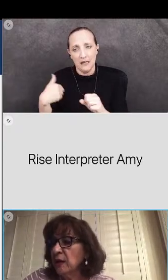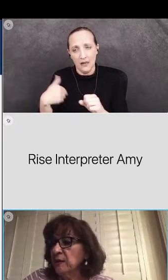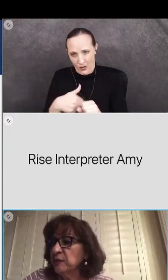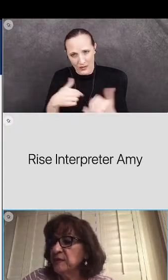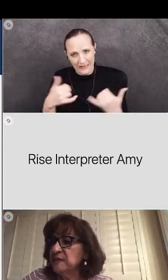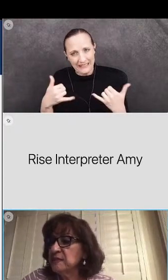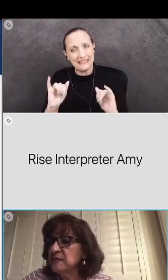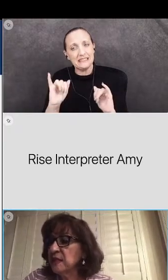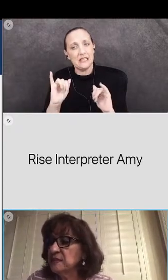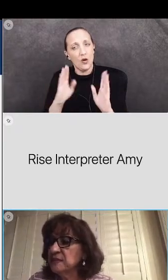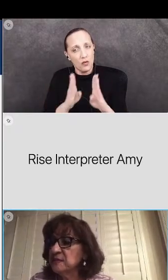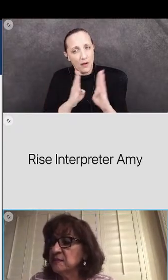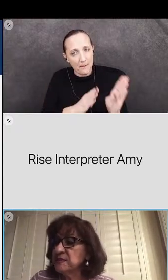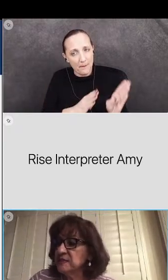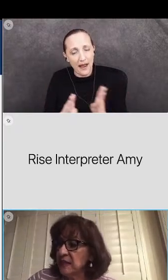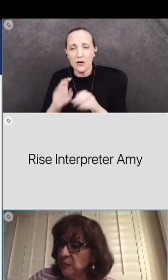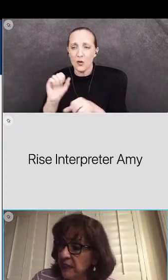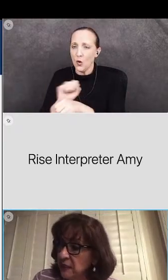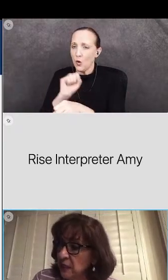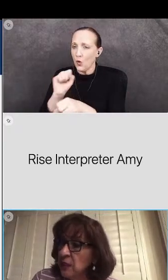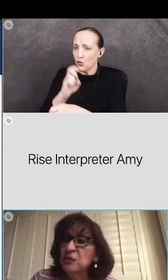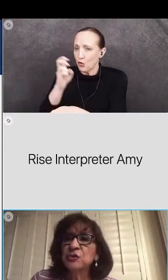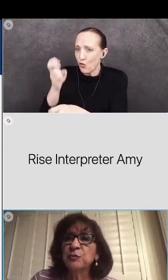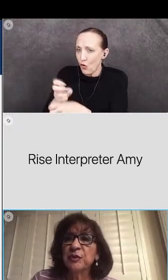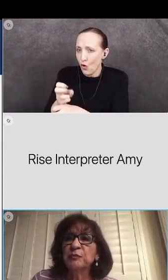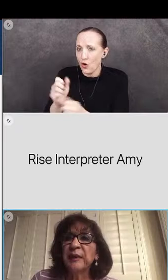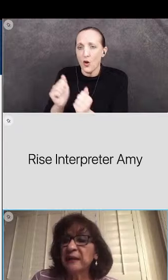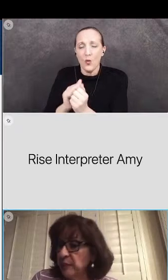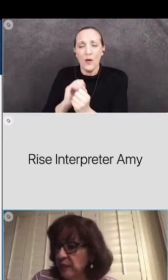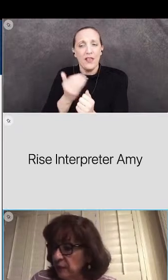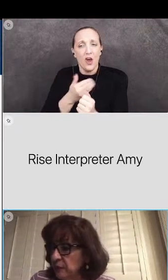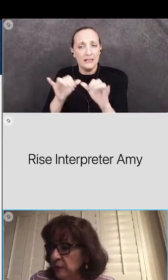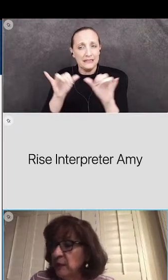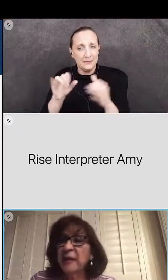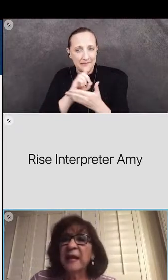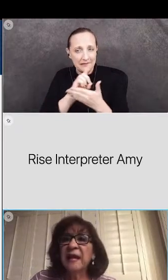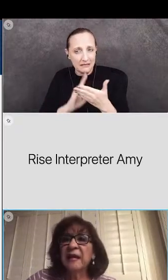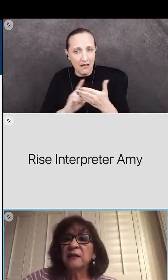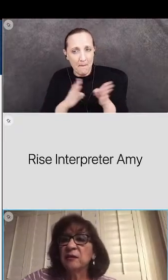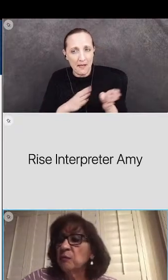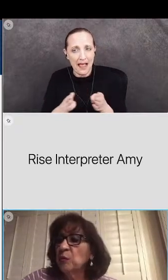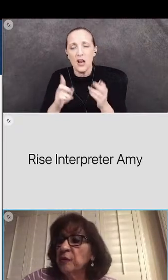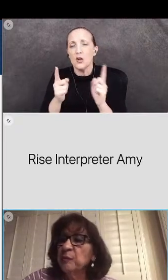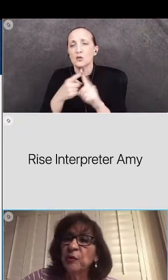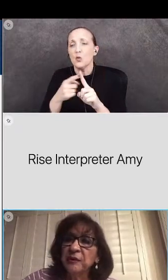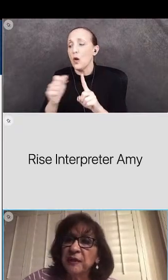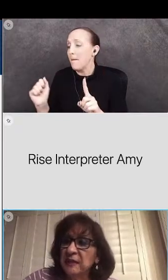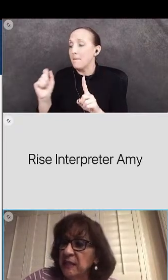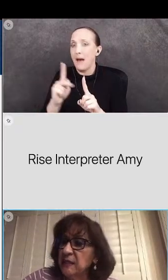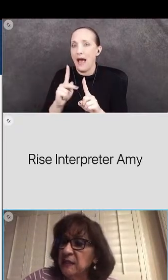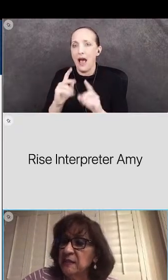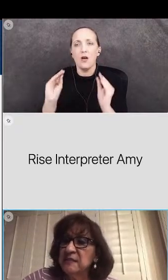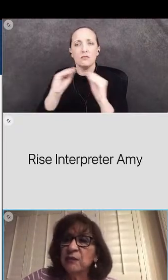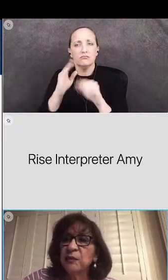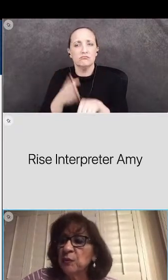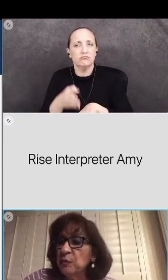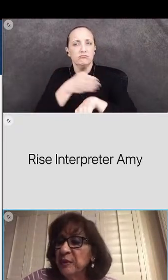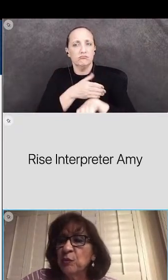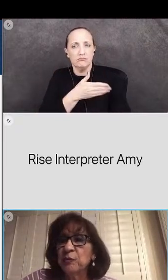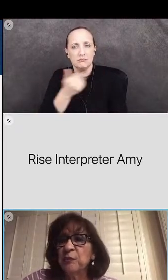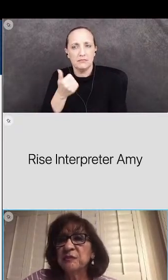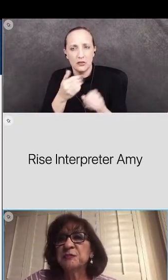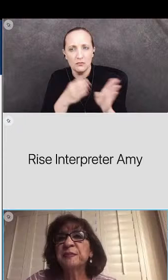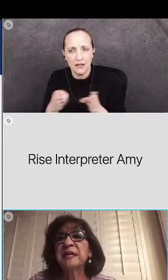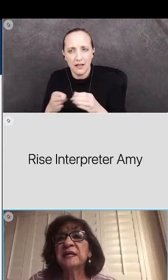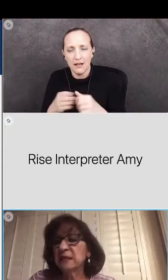hard with this uh assistance design plan to build back better and more importantly is that